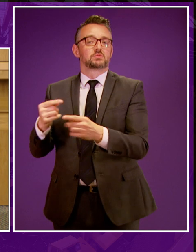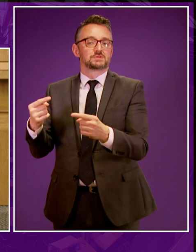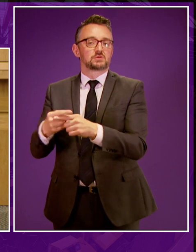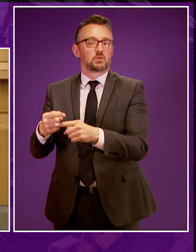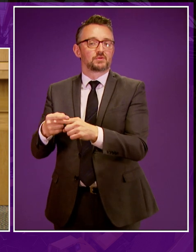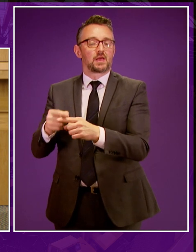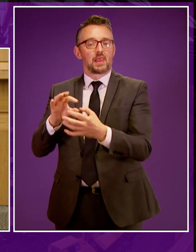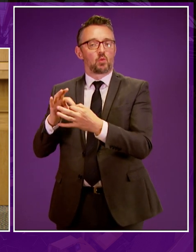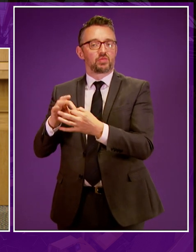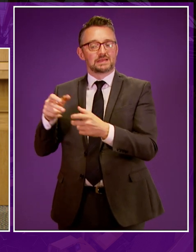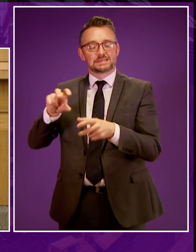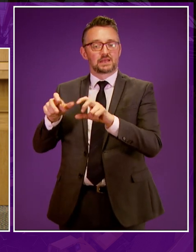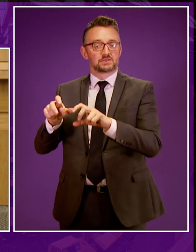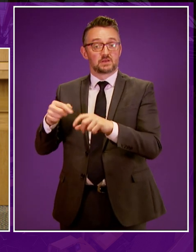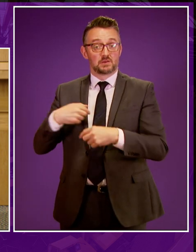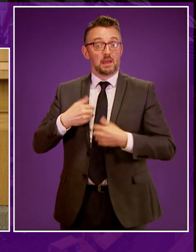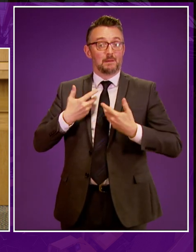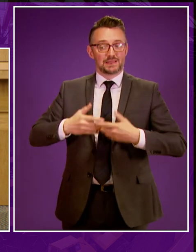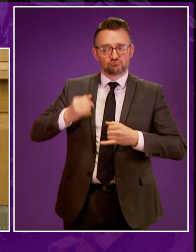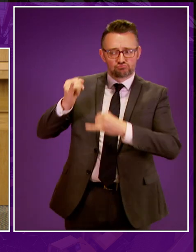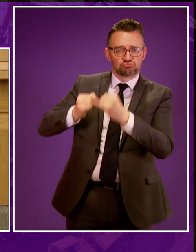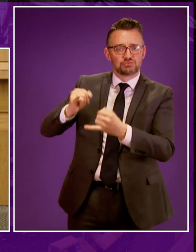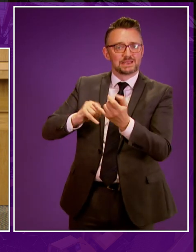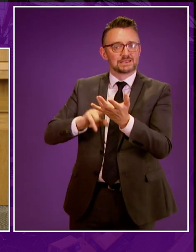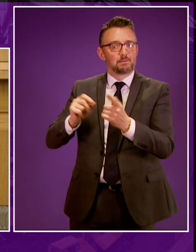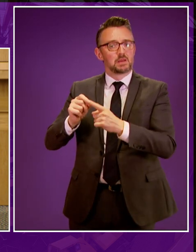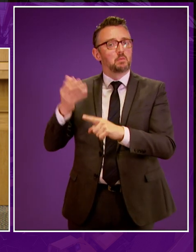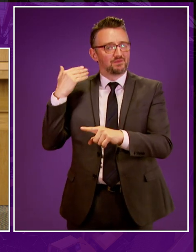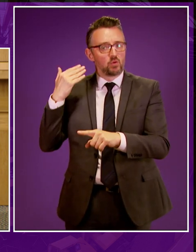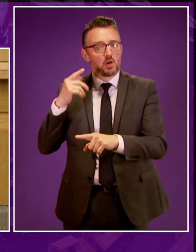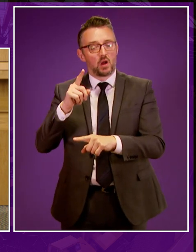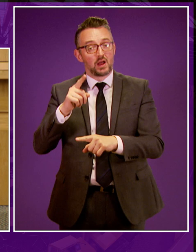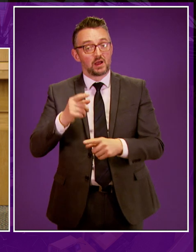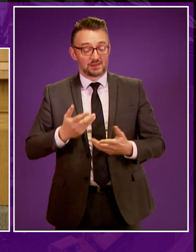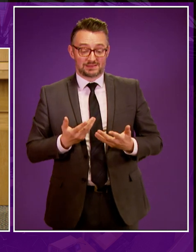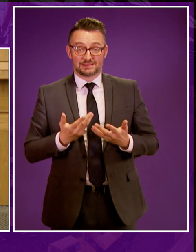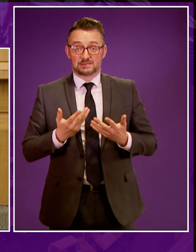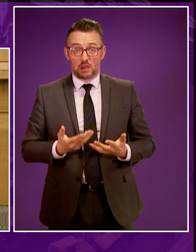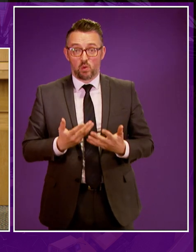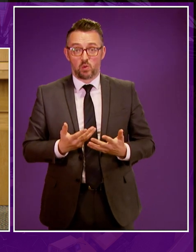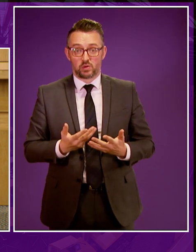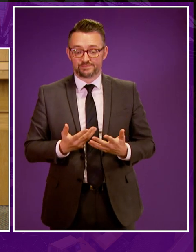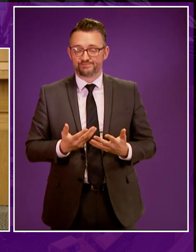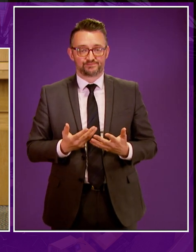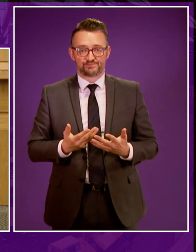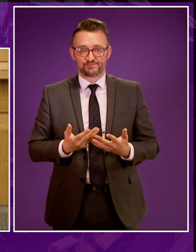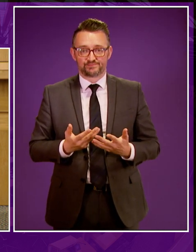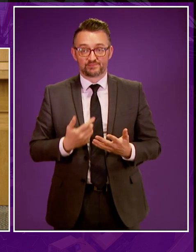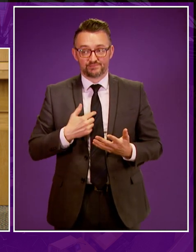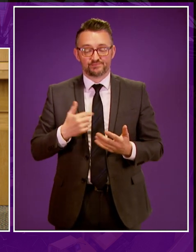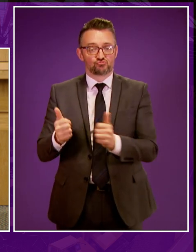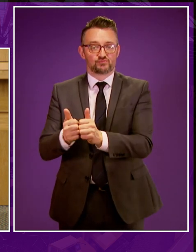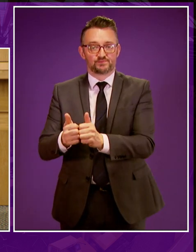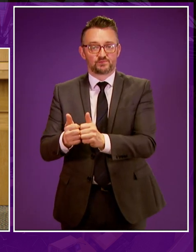no scientific underpinning. Indeed, I've been critical of them for doing so. Yet the same simply cannot be said in this instance. The steps